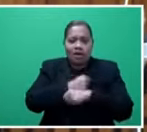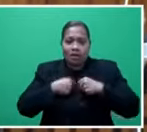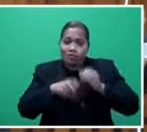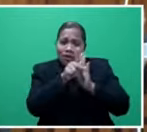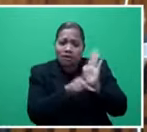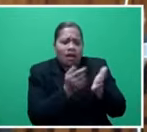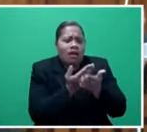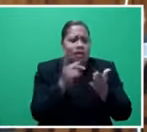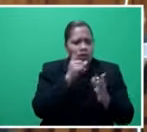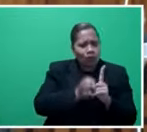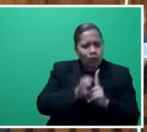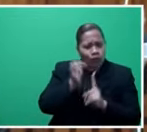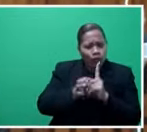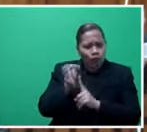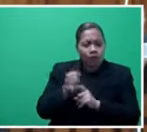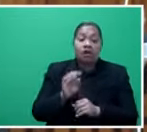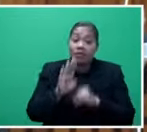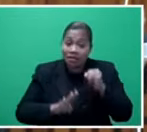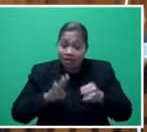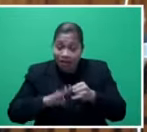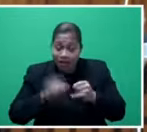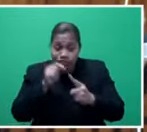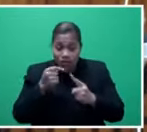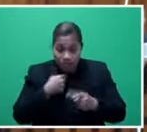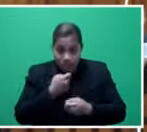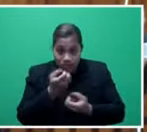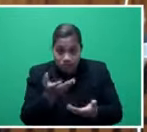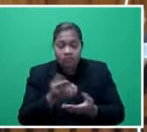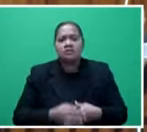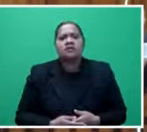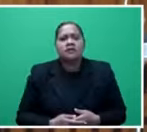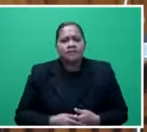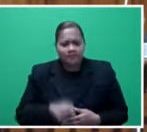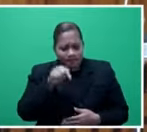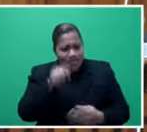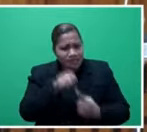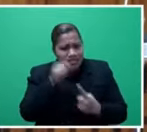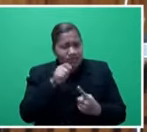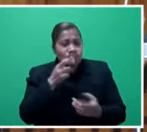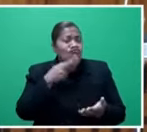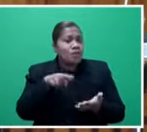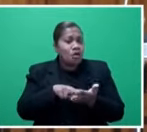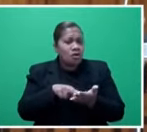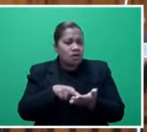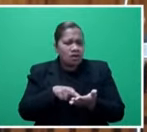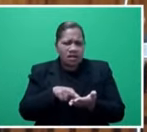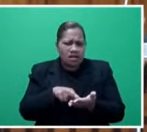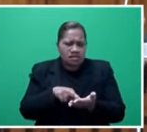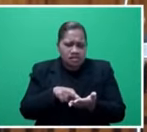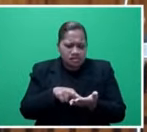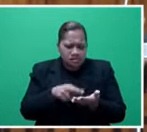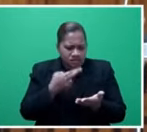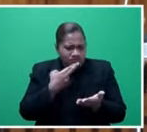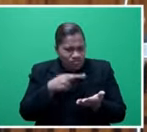that. Mr. Speaker, sir, the last point I wanted to make is that this specific report, I don't think the report actually makes